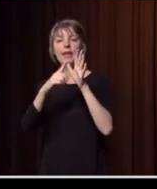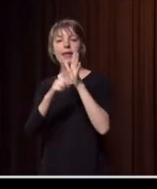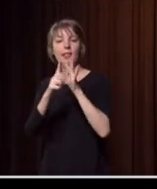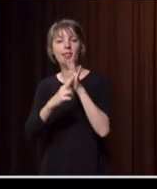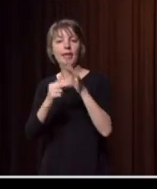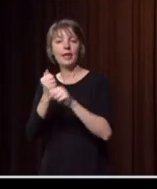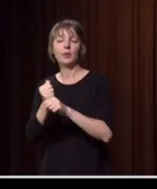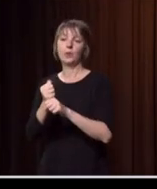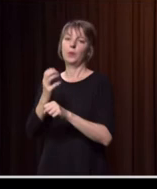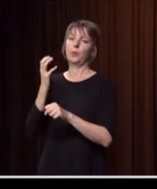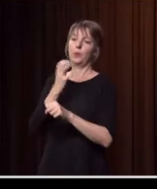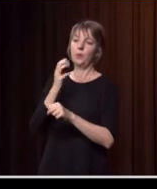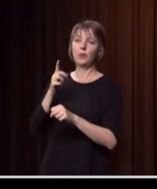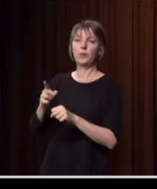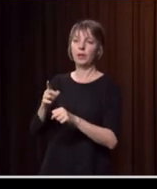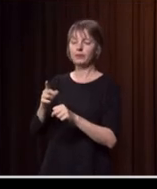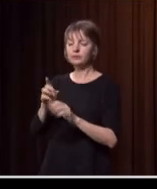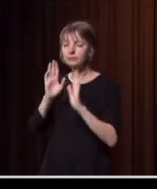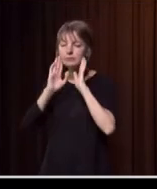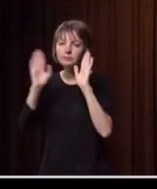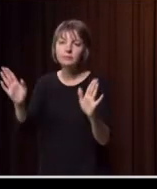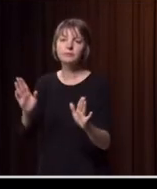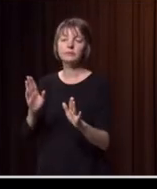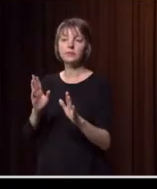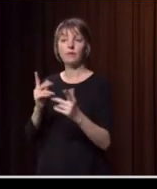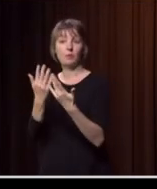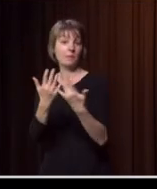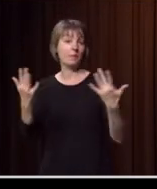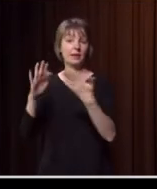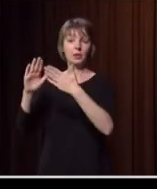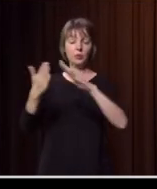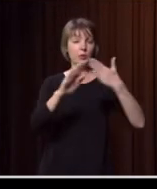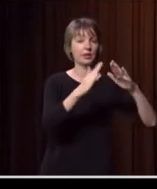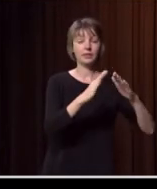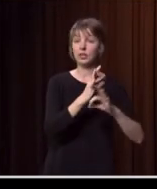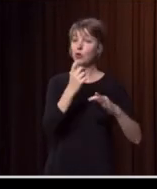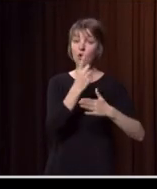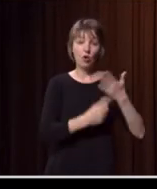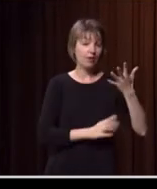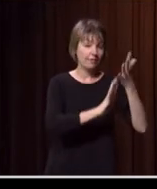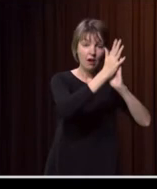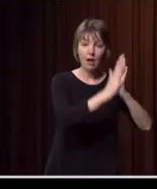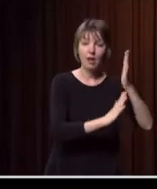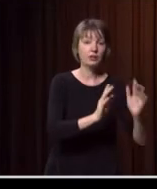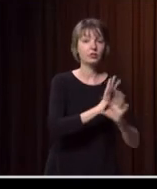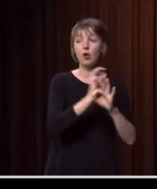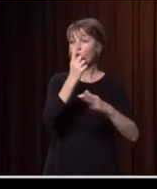extraordinary, given what we've been through. And for a lot of our communities, it's not just been the bushfires, it's not just been COVID. For many of them, it's been